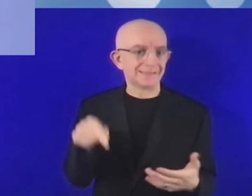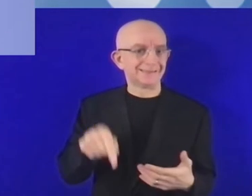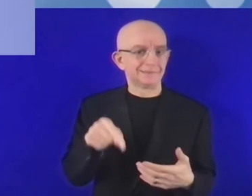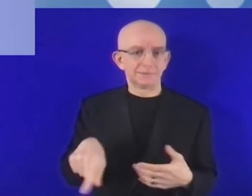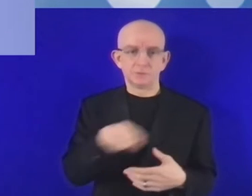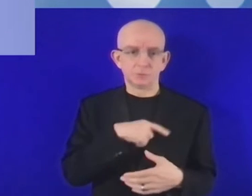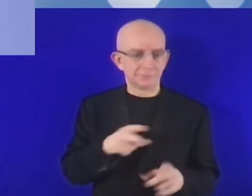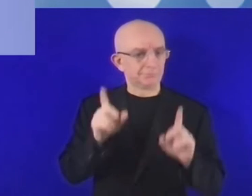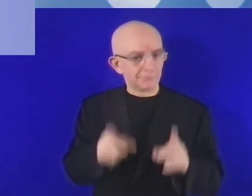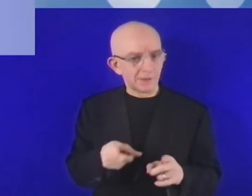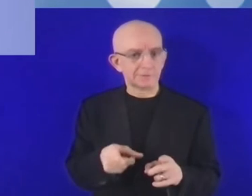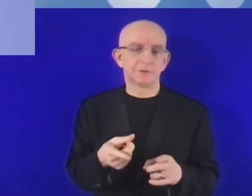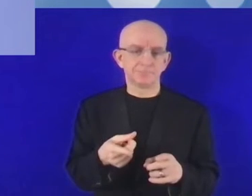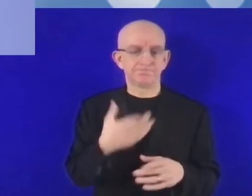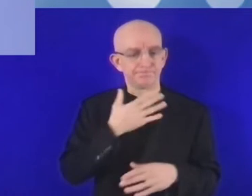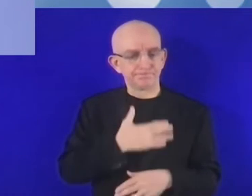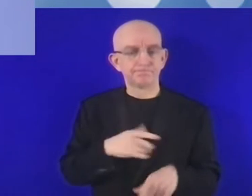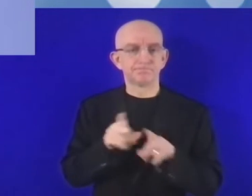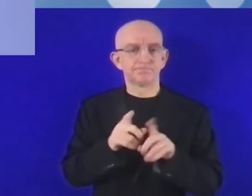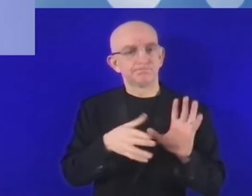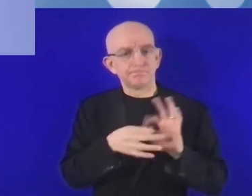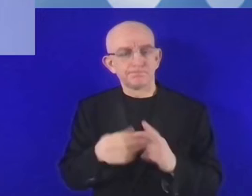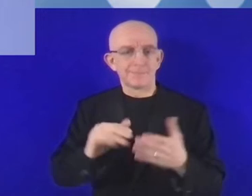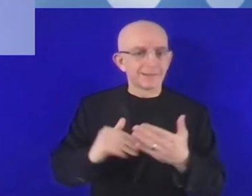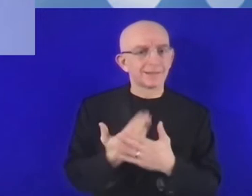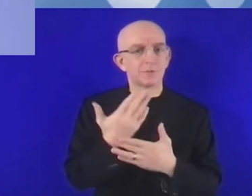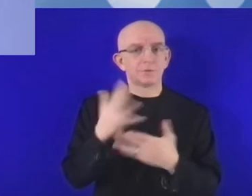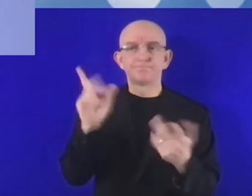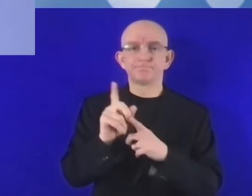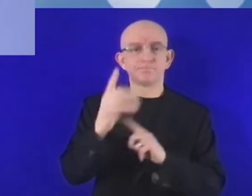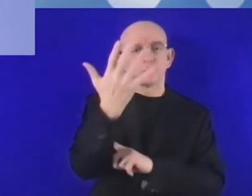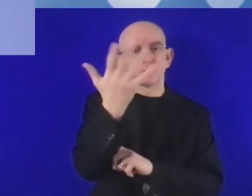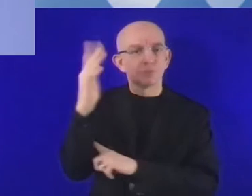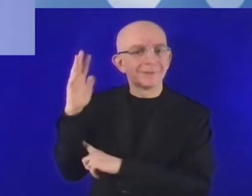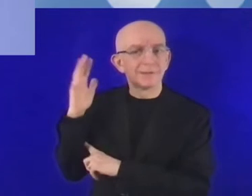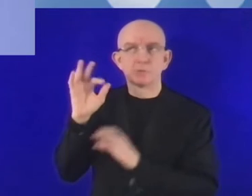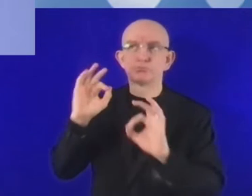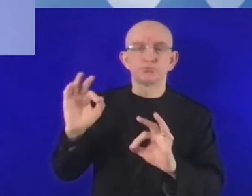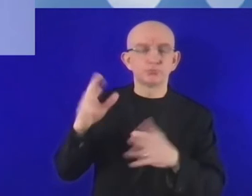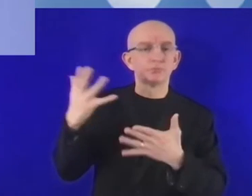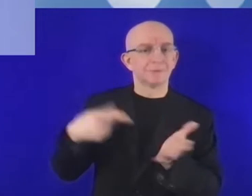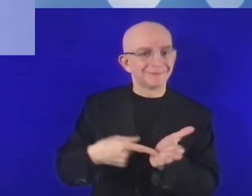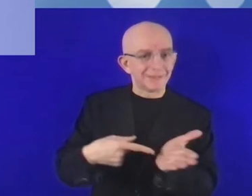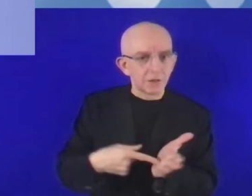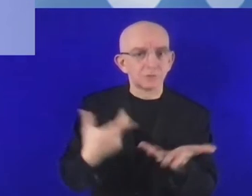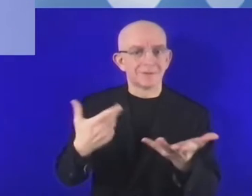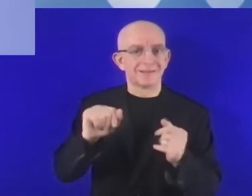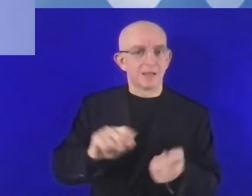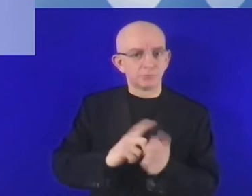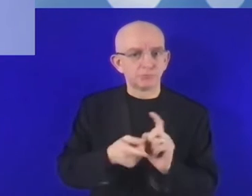engines in coming years and decades. But what we need for digital and green transformation,